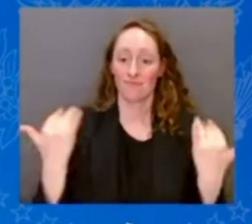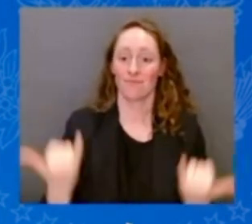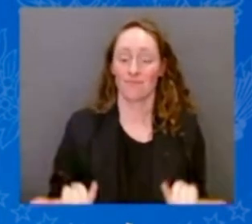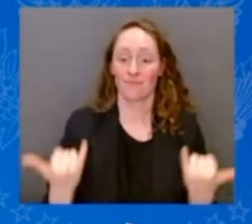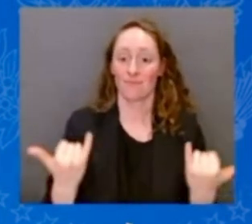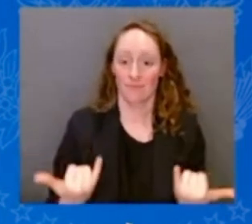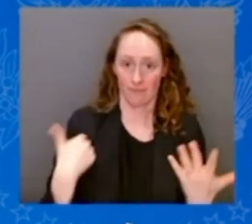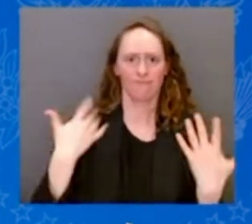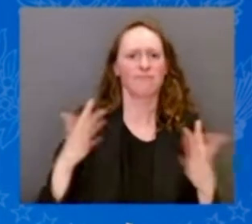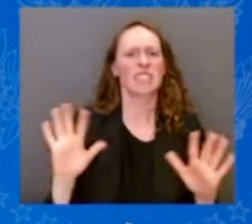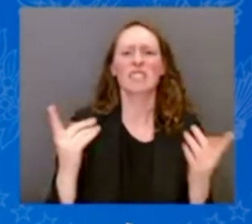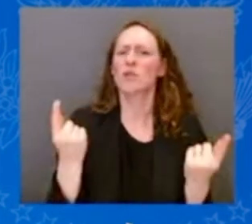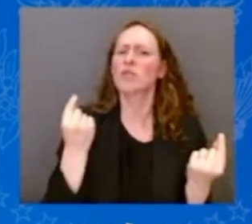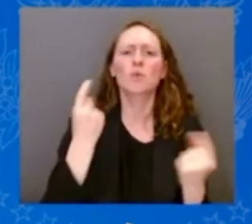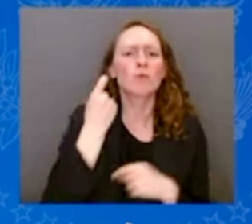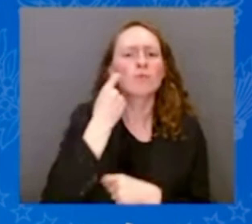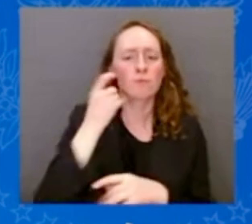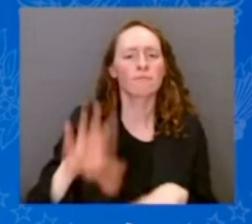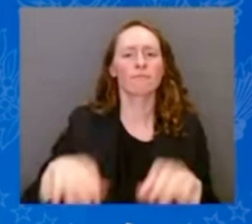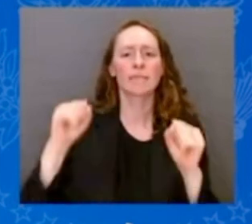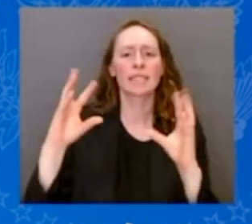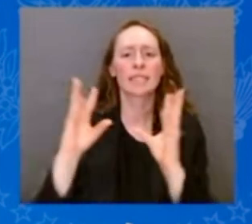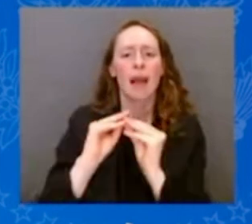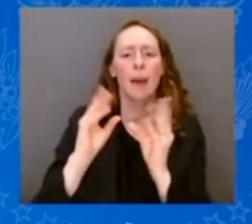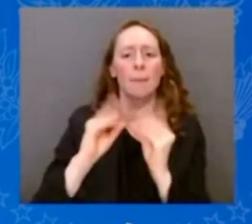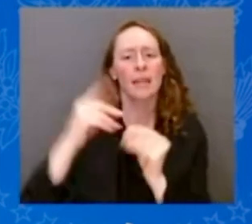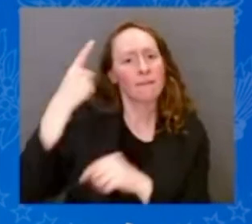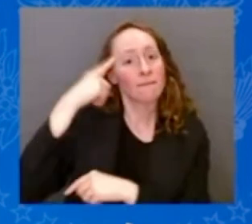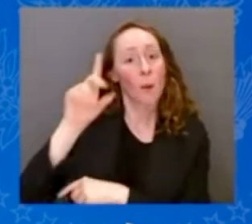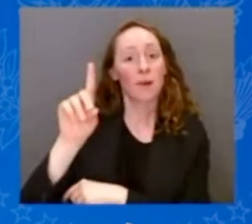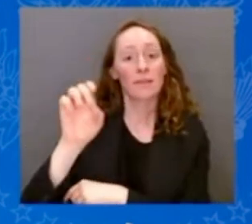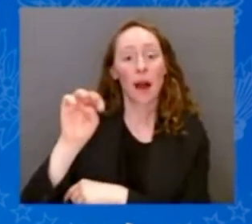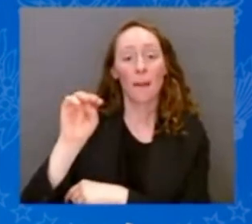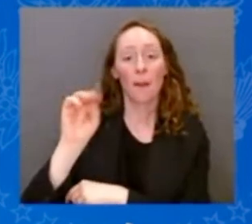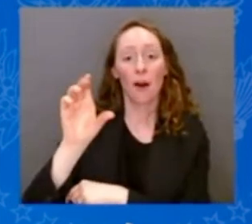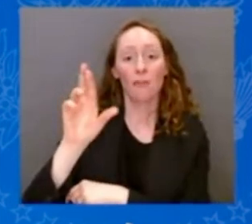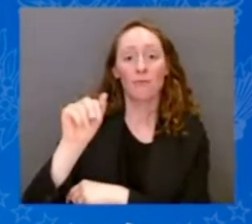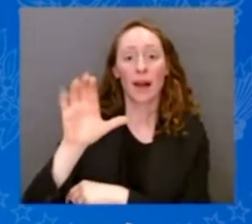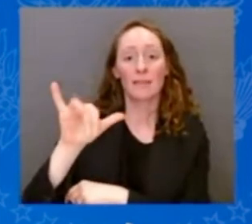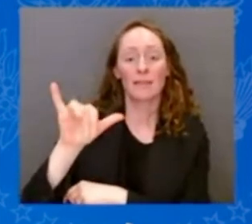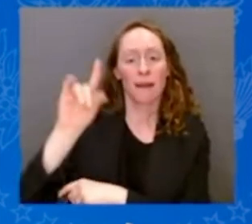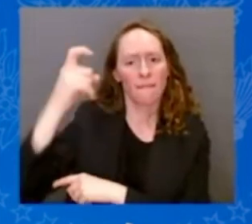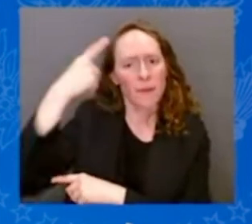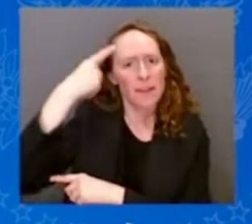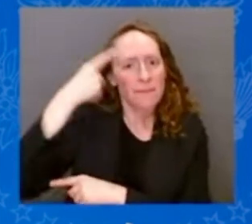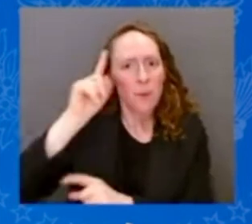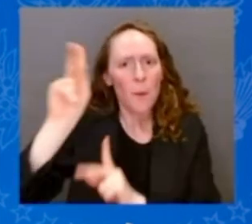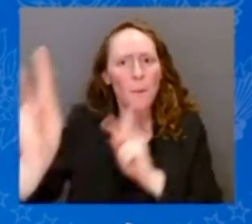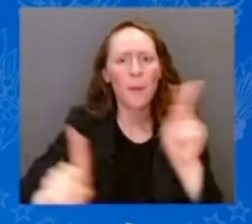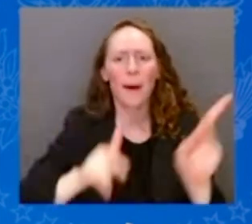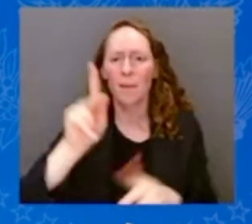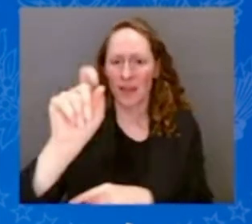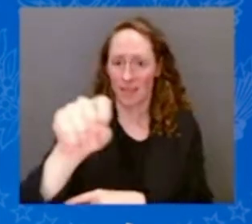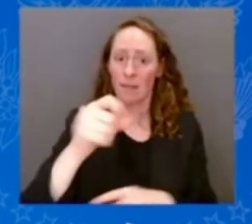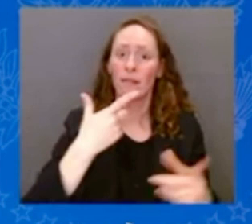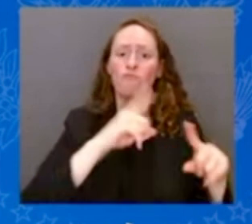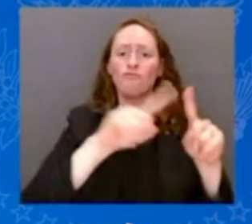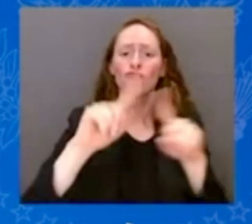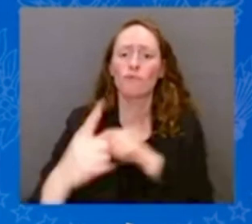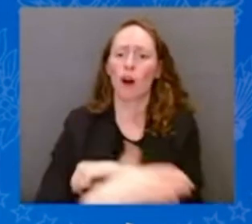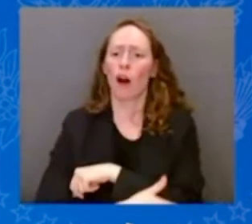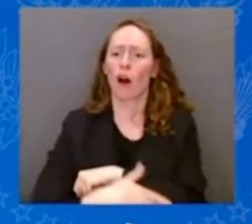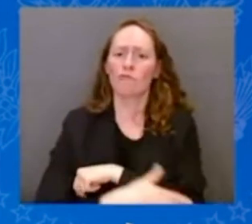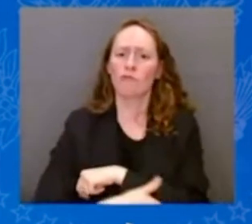And democracies and nations around the world came together to commit ourselves to defending democracy. And that was done